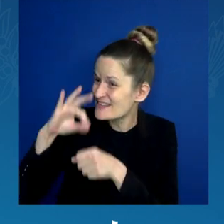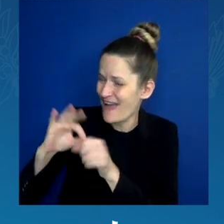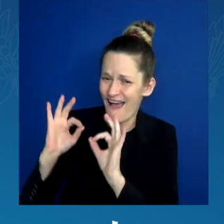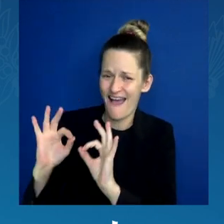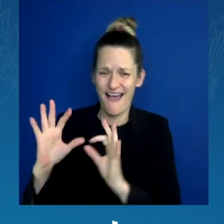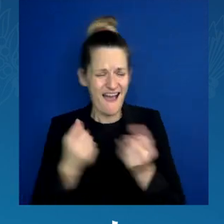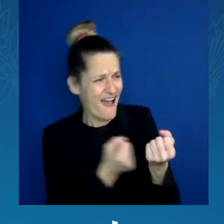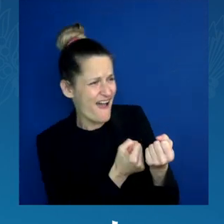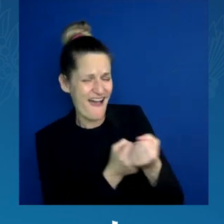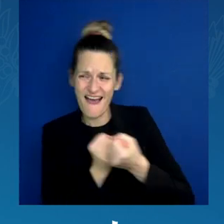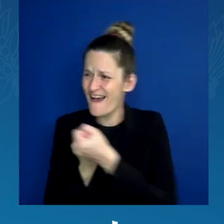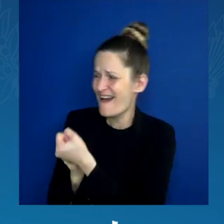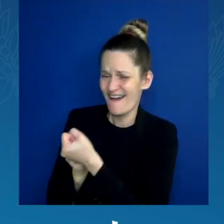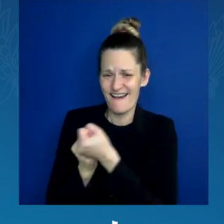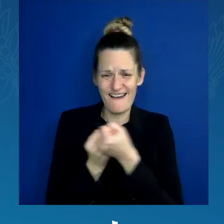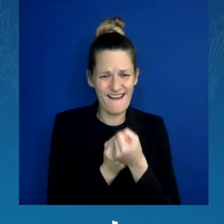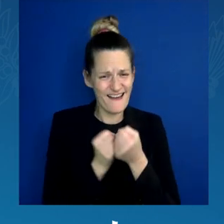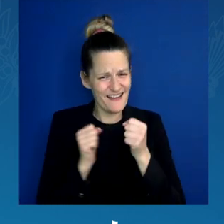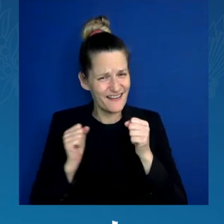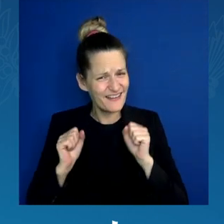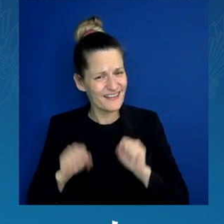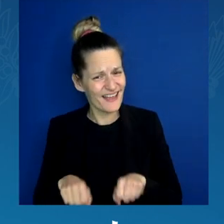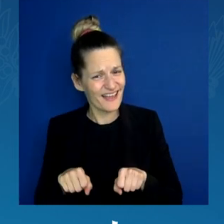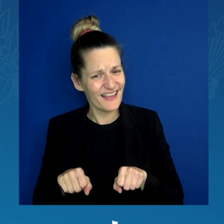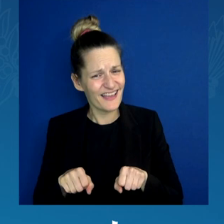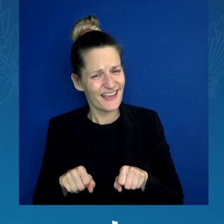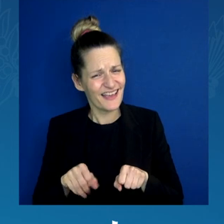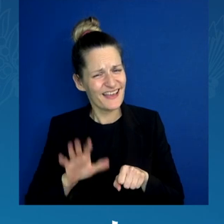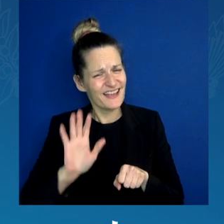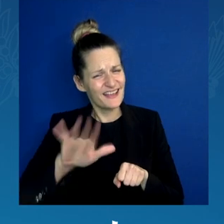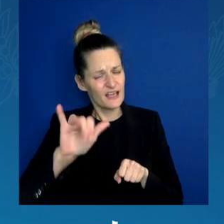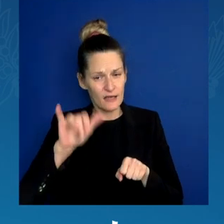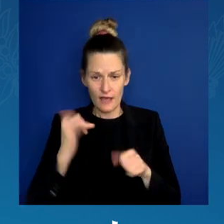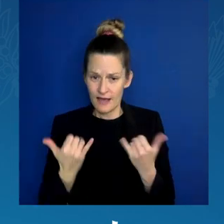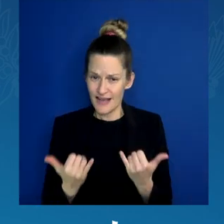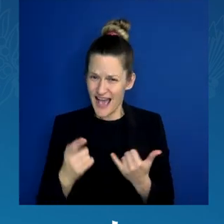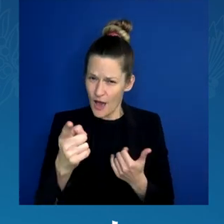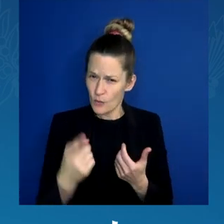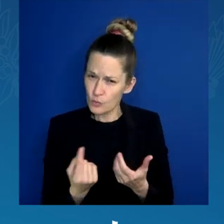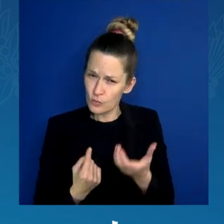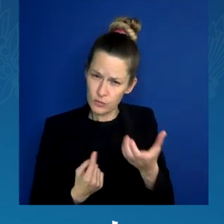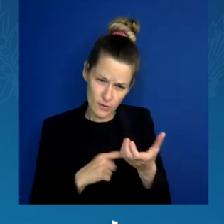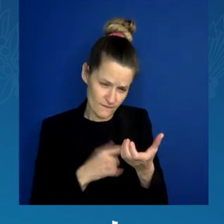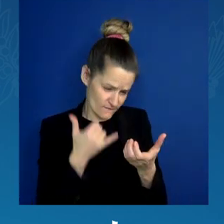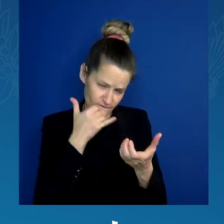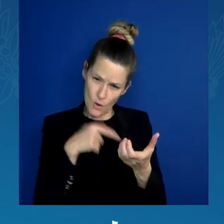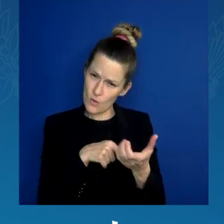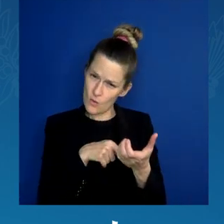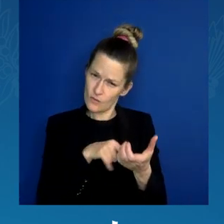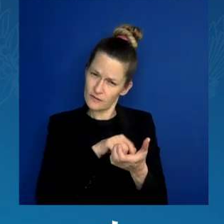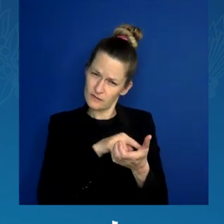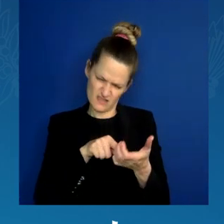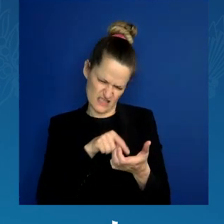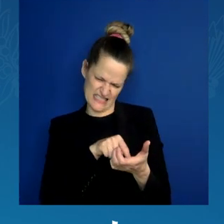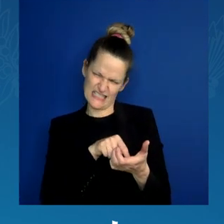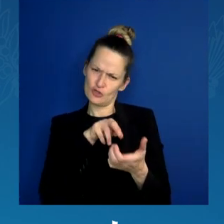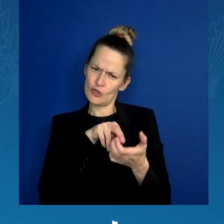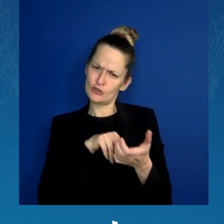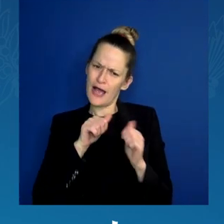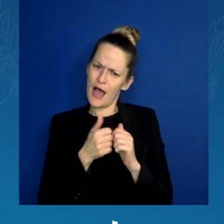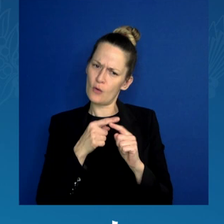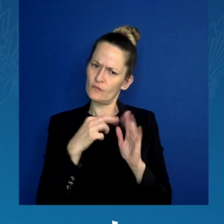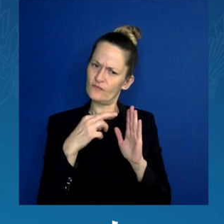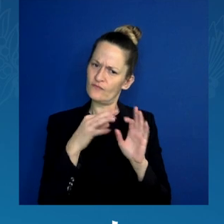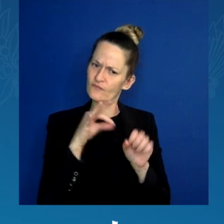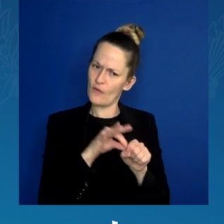your phone, you can take your phone in there with you to vote. Sometimes it seems weird, what do I put this ballot in, to put it into this machine? There are